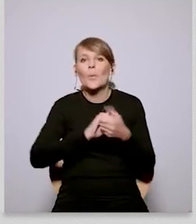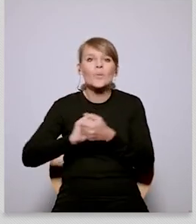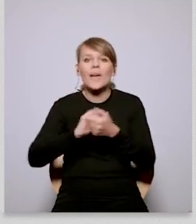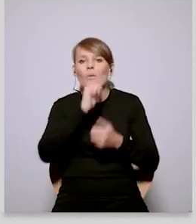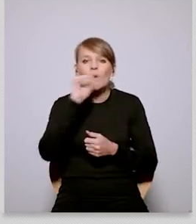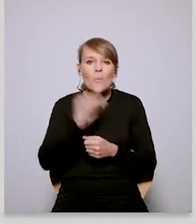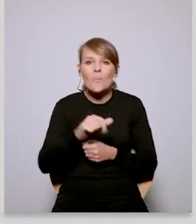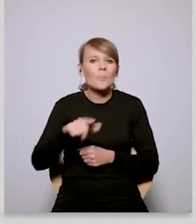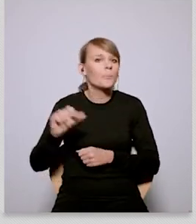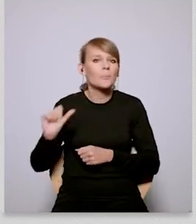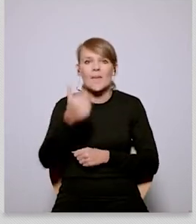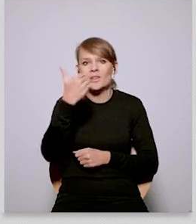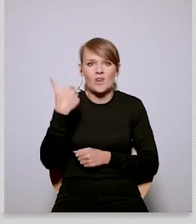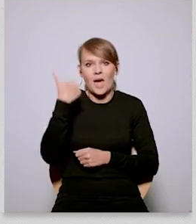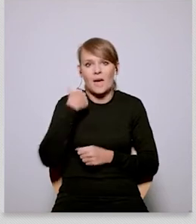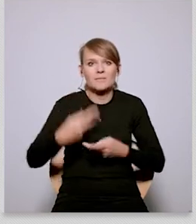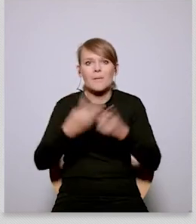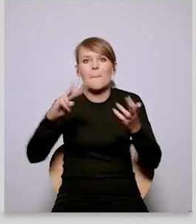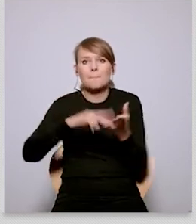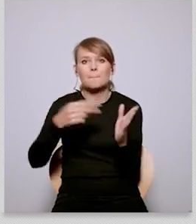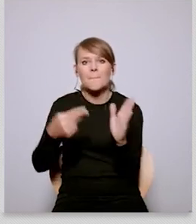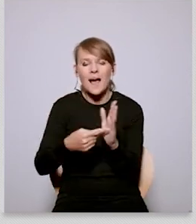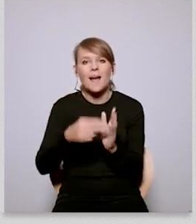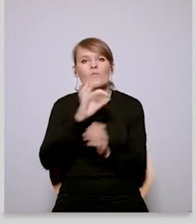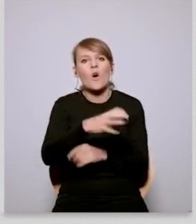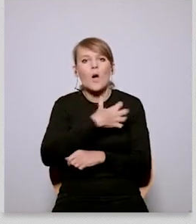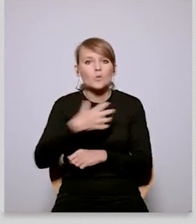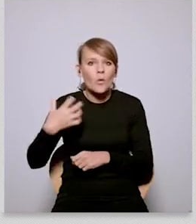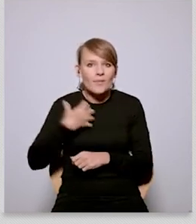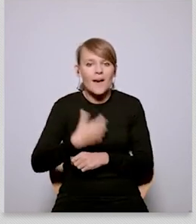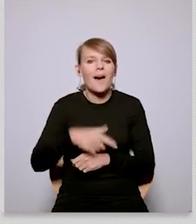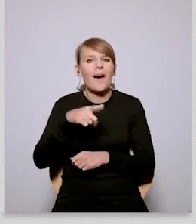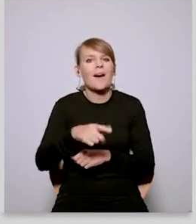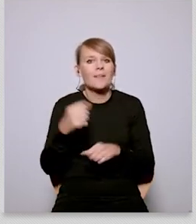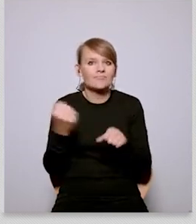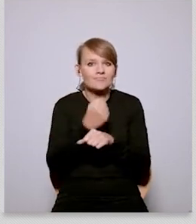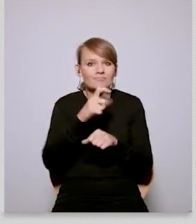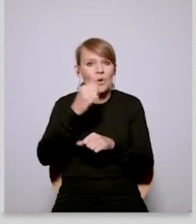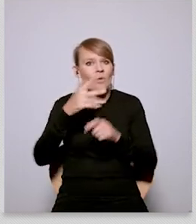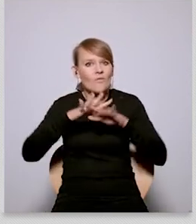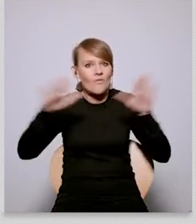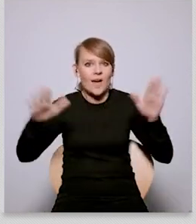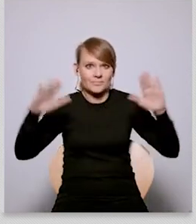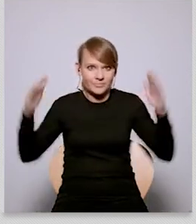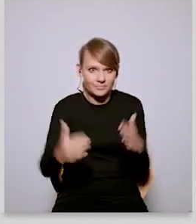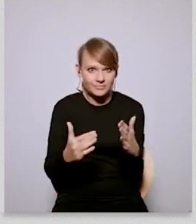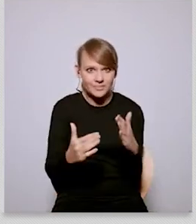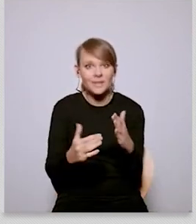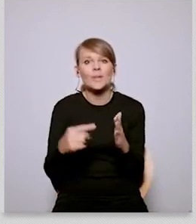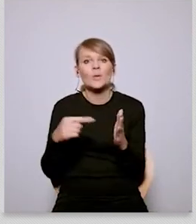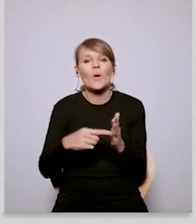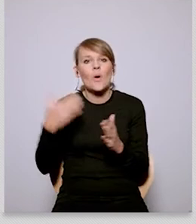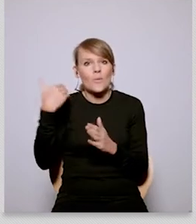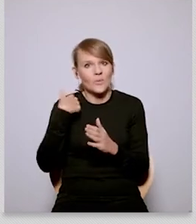precisely the sort of uh the peer pressure within within the eu to sort of to yeah to to push us um